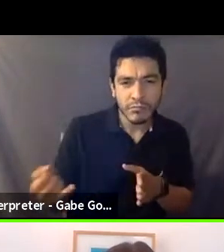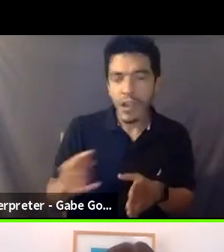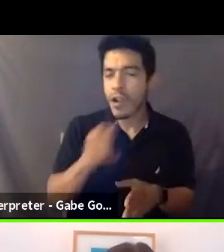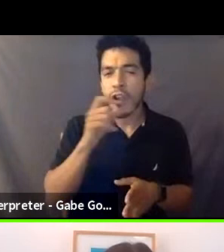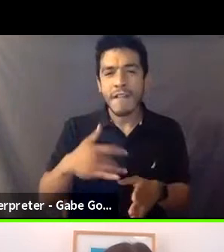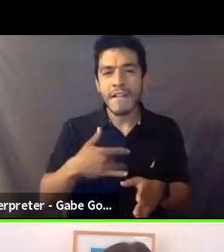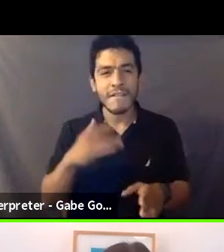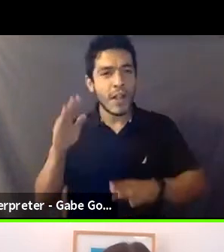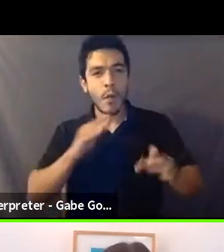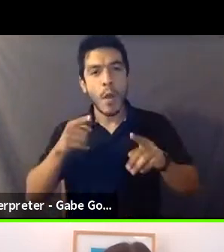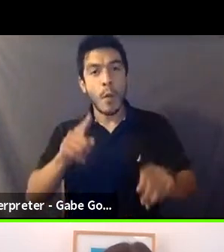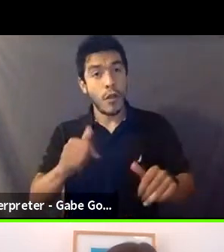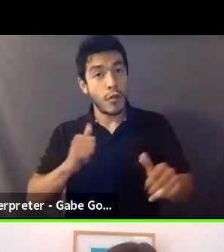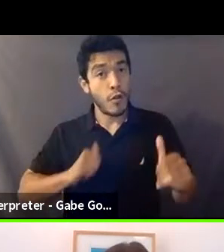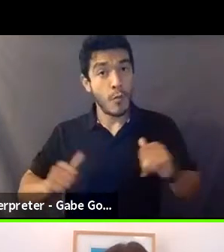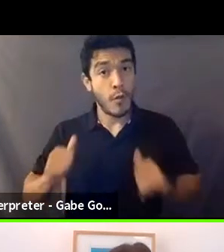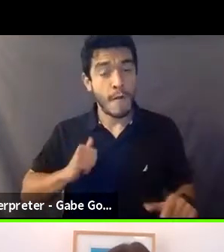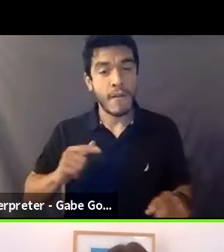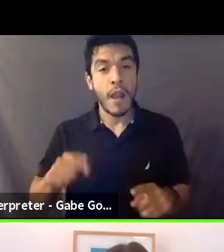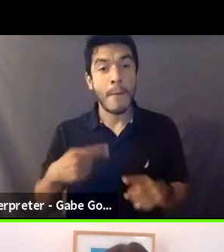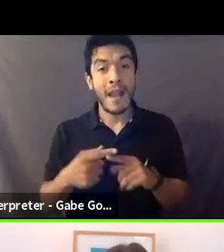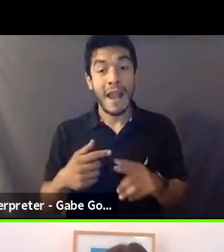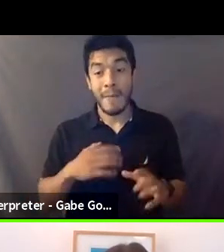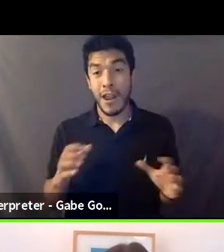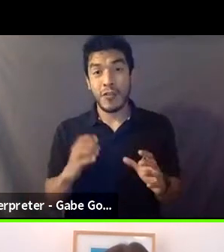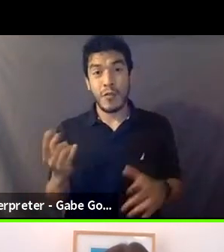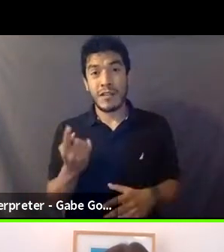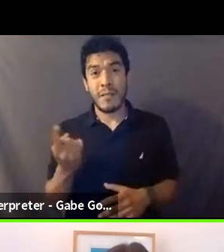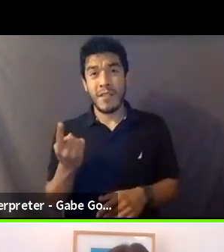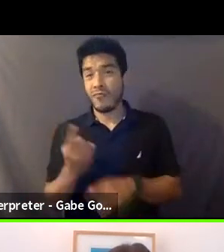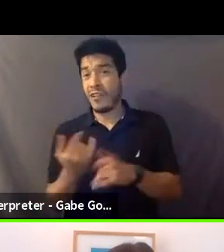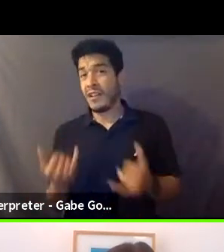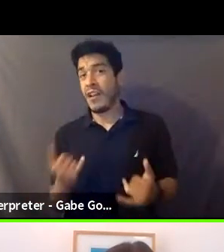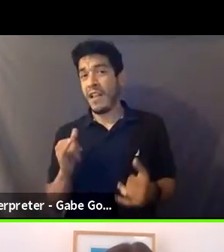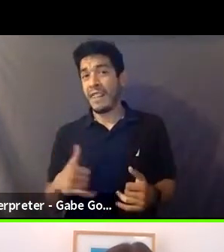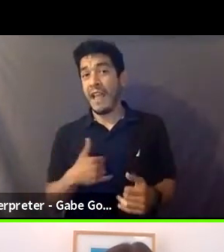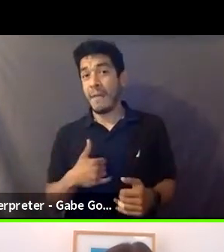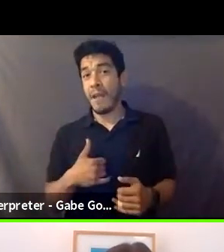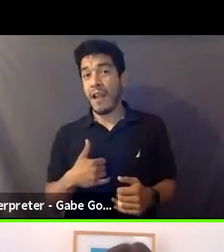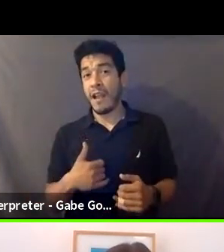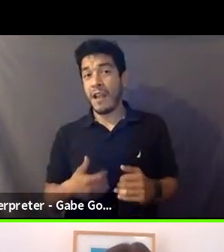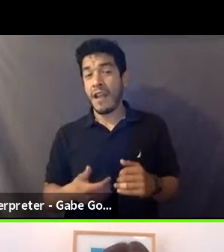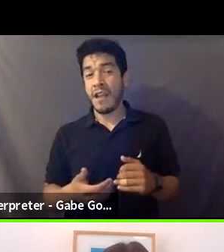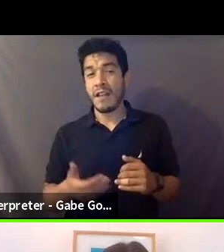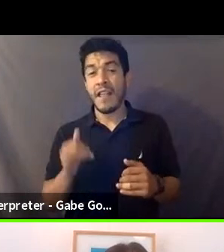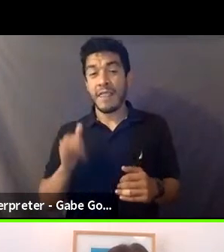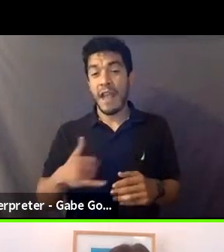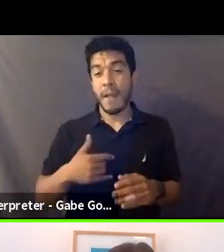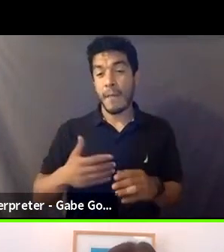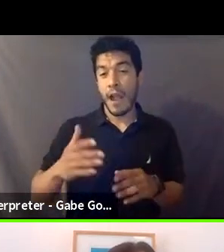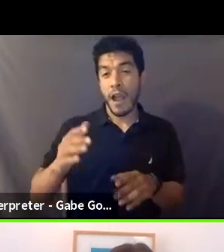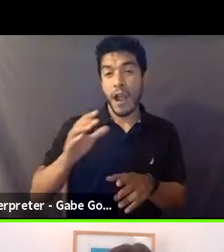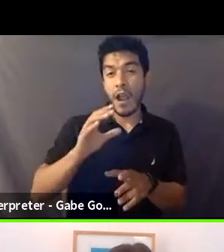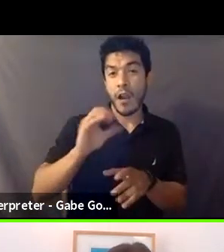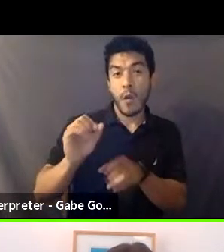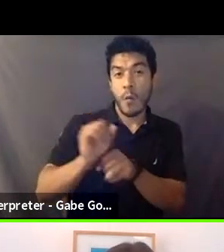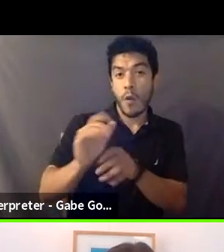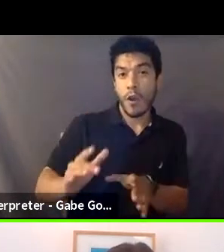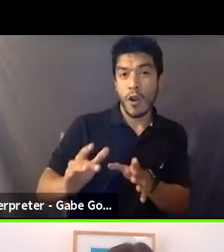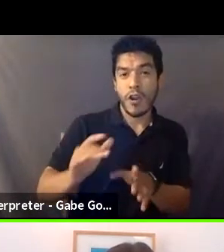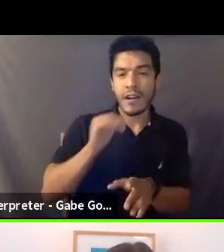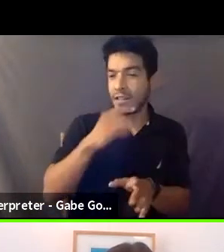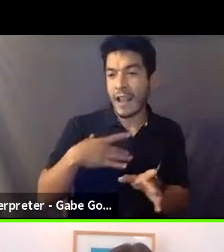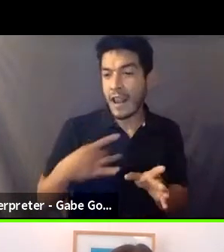worried while you're performing about, am I doing something right now that my partner finds violating because we talk about all those things